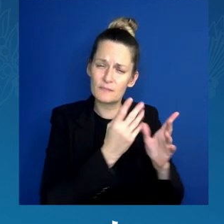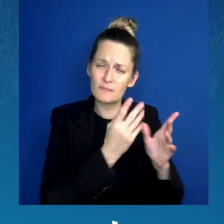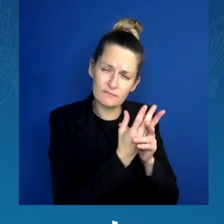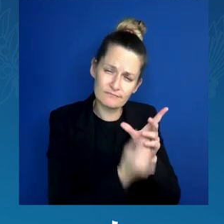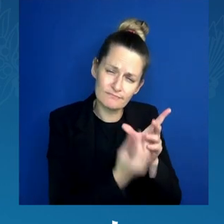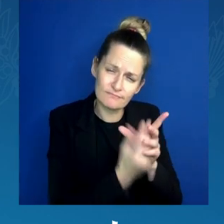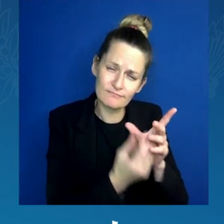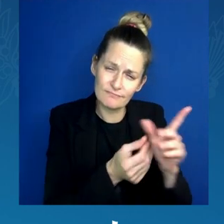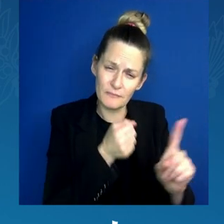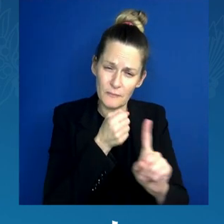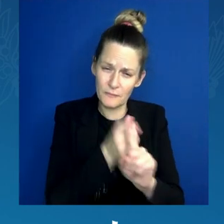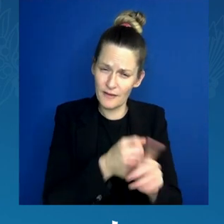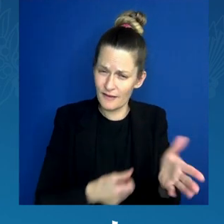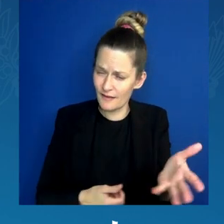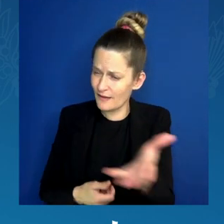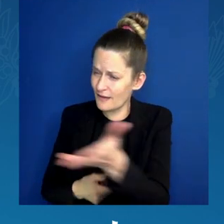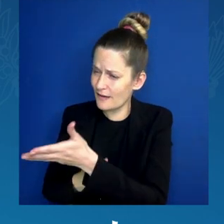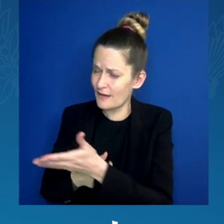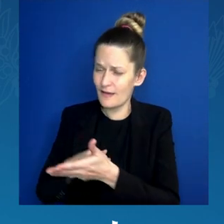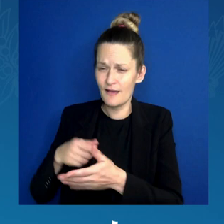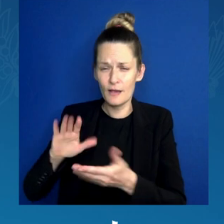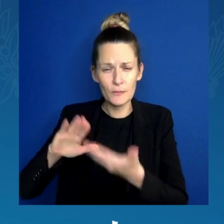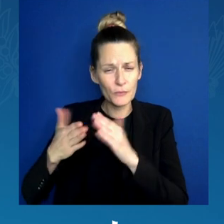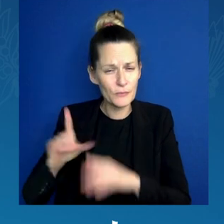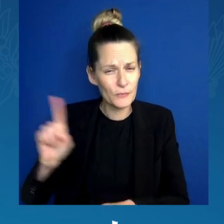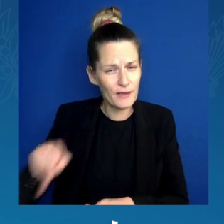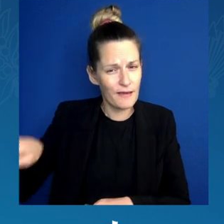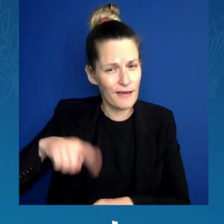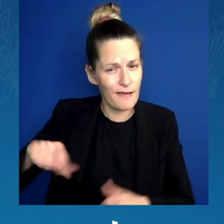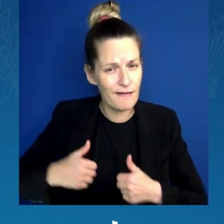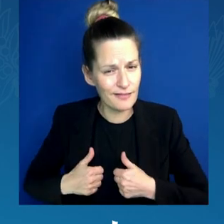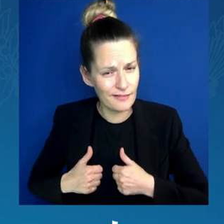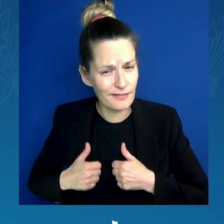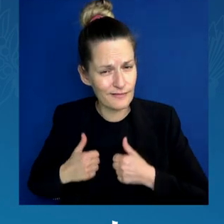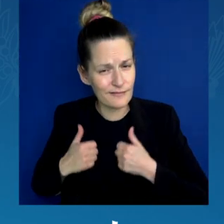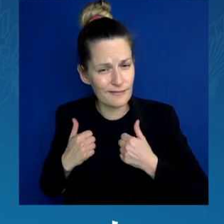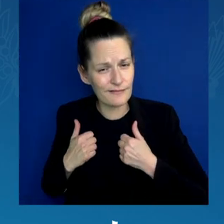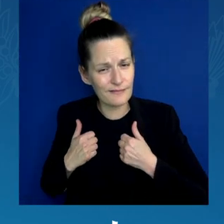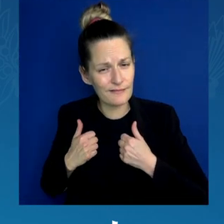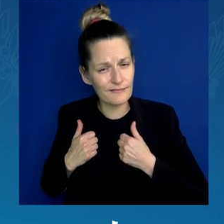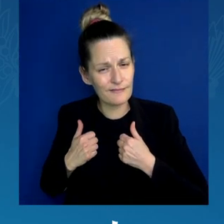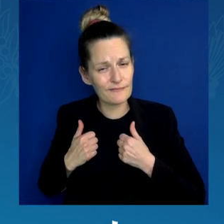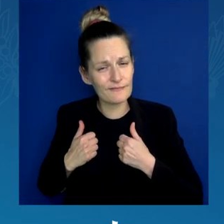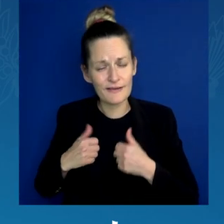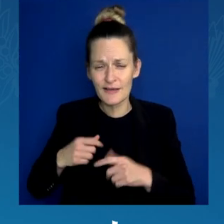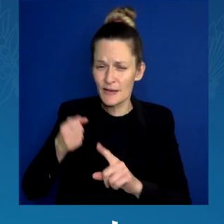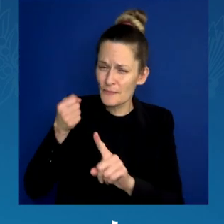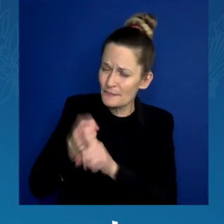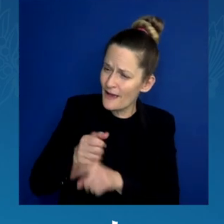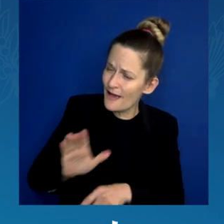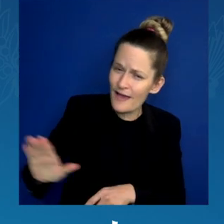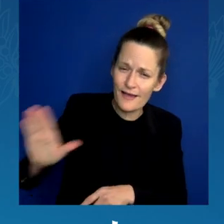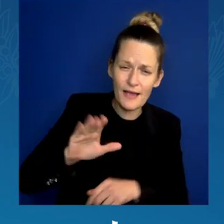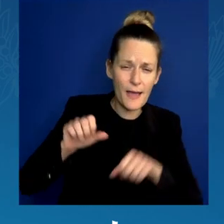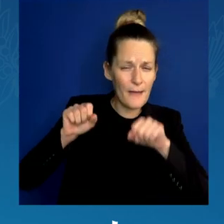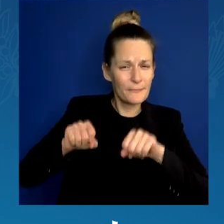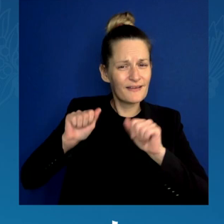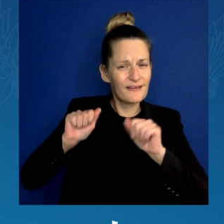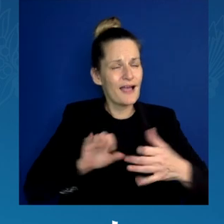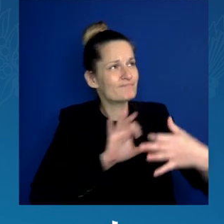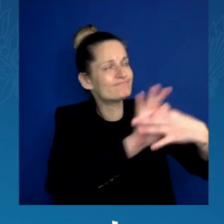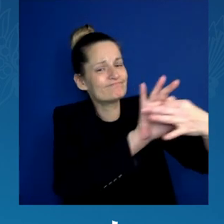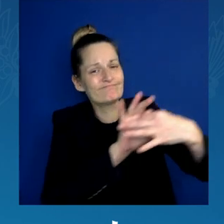live. It impacted your ability to form bonds and relationships when you so desperately